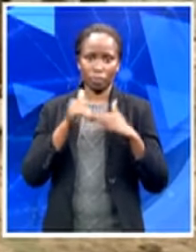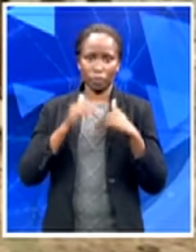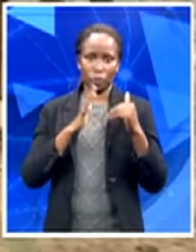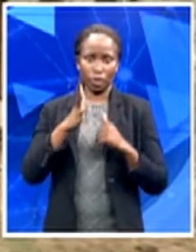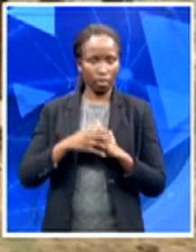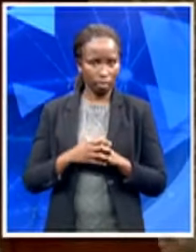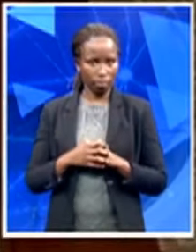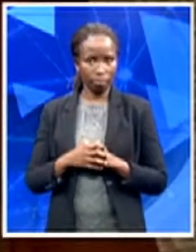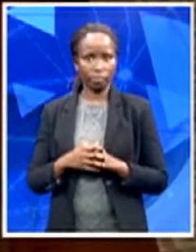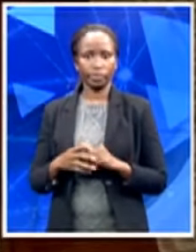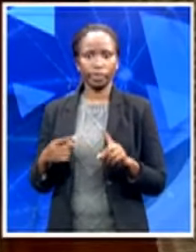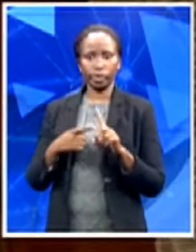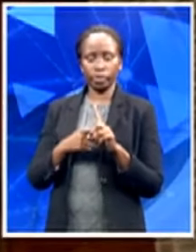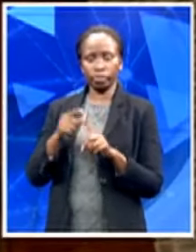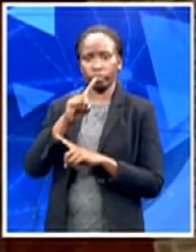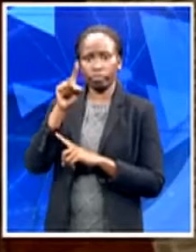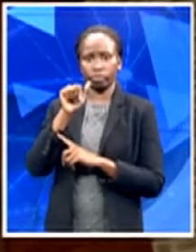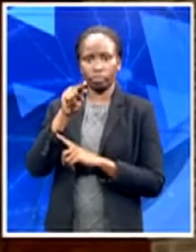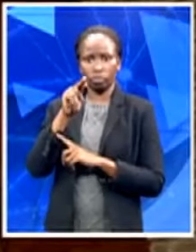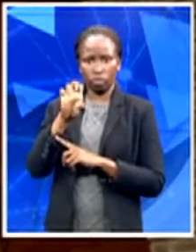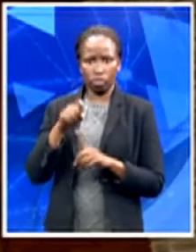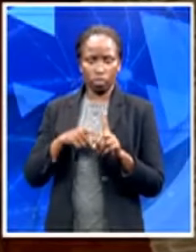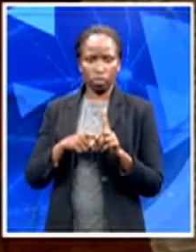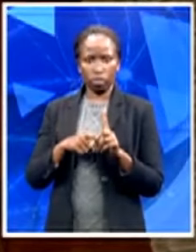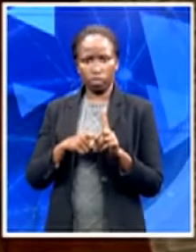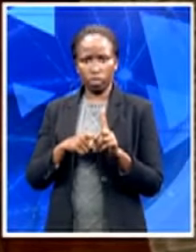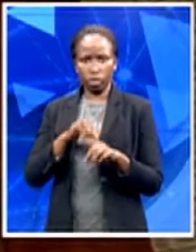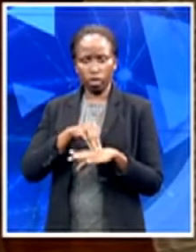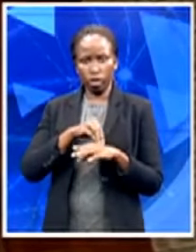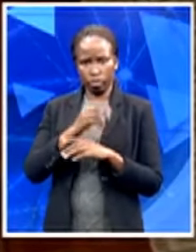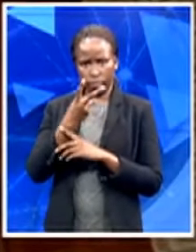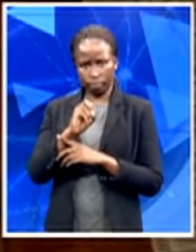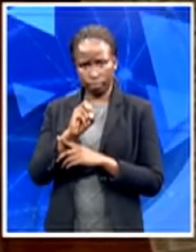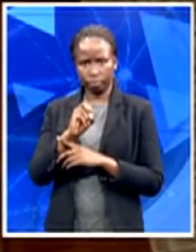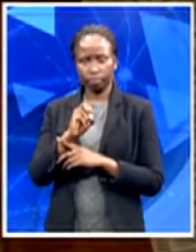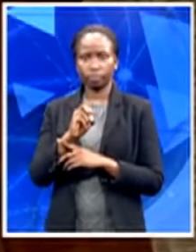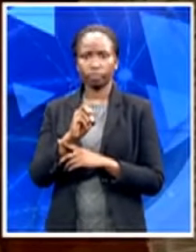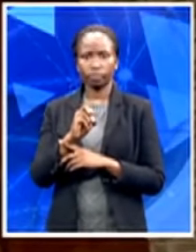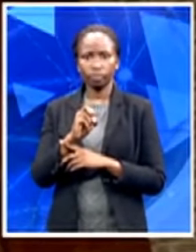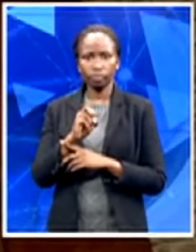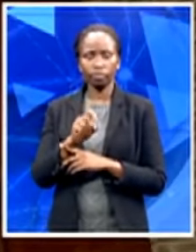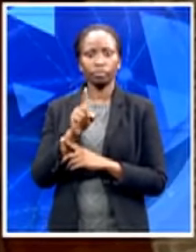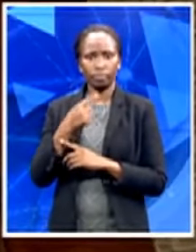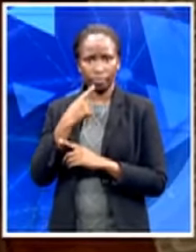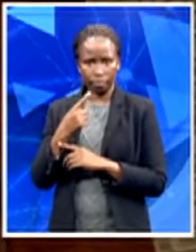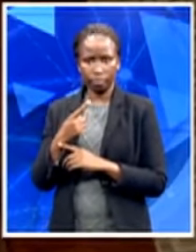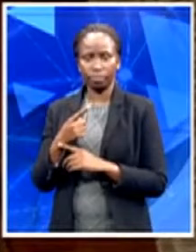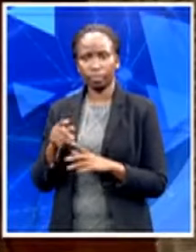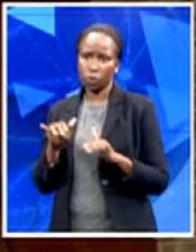-old Muldungonga spends his day sitting on the porch, waiting for something even he doesn't know.